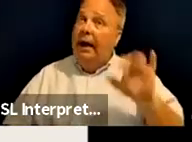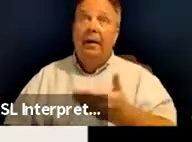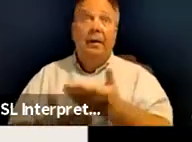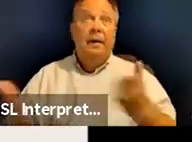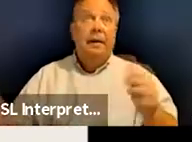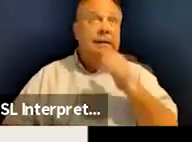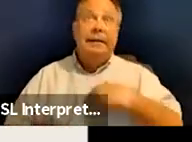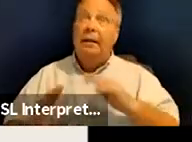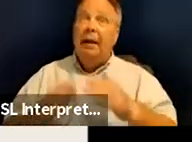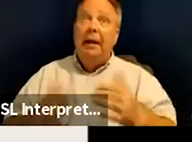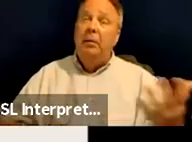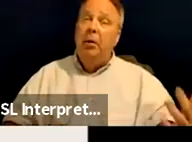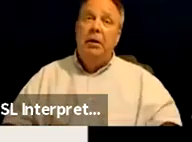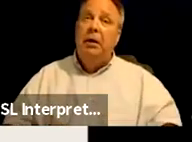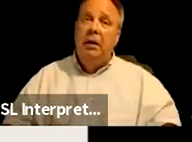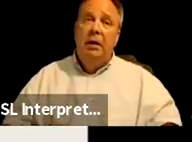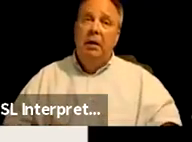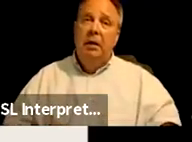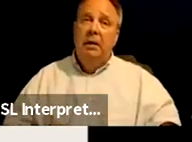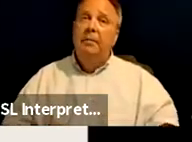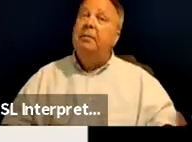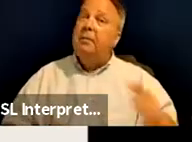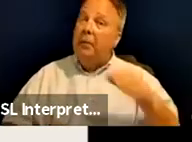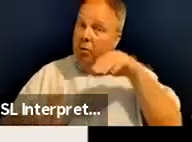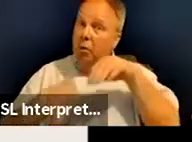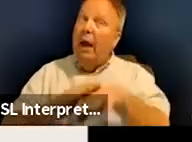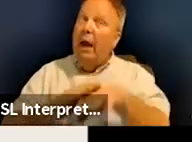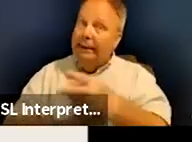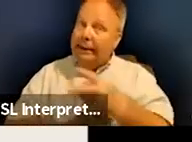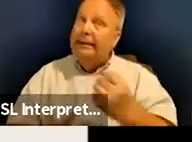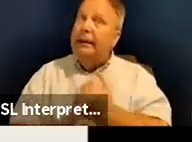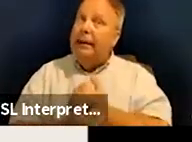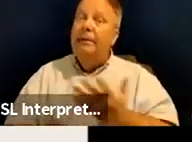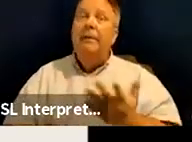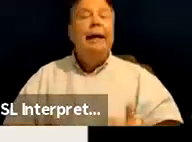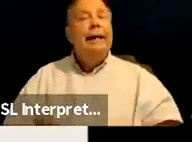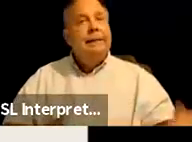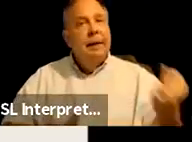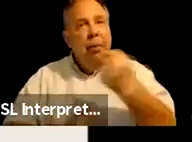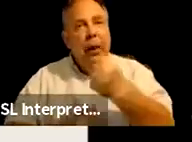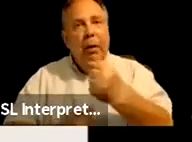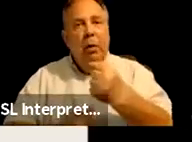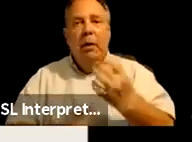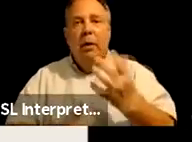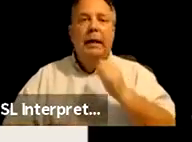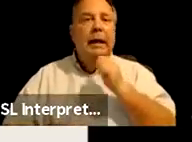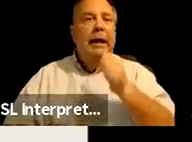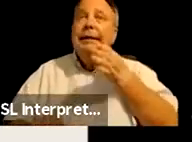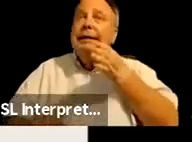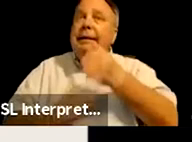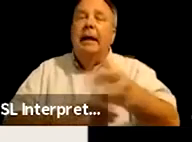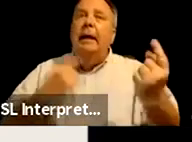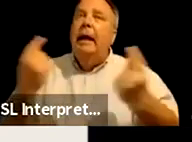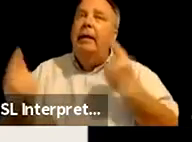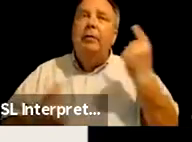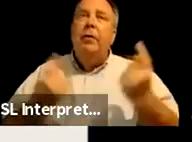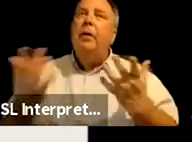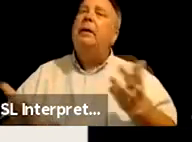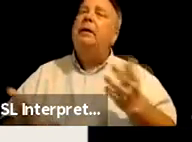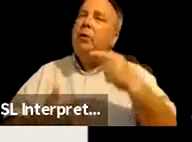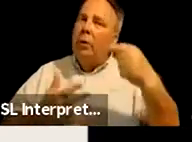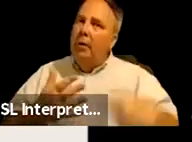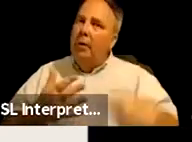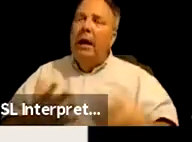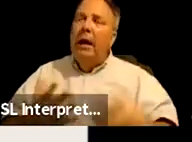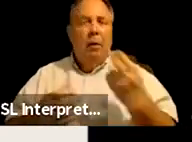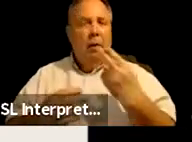my community. So access is love. It's not, it's a priority. It's not an afterthought. And so some things I want